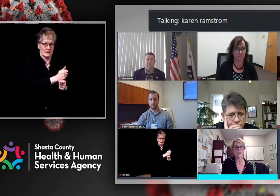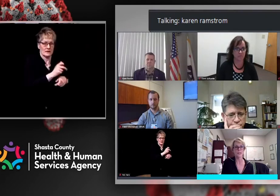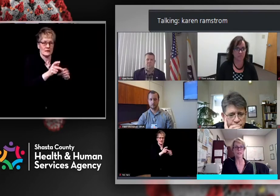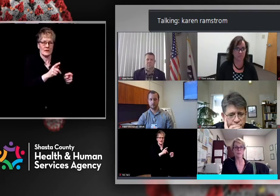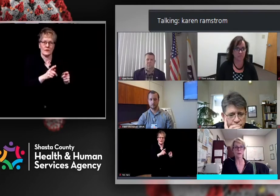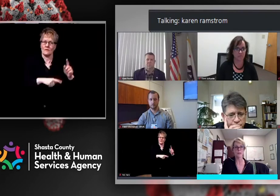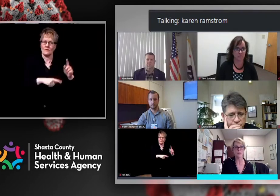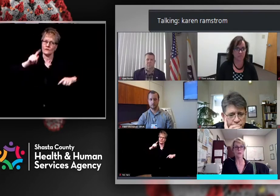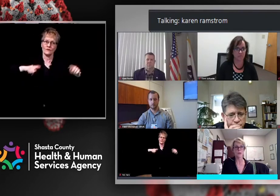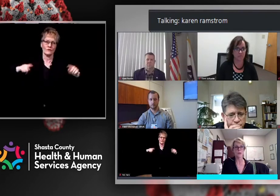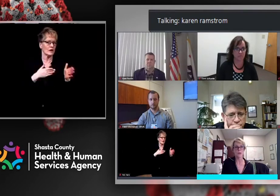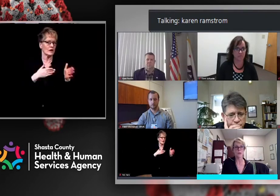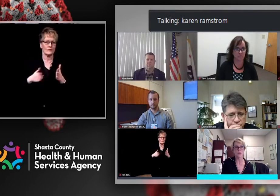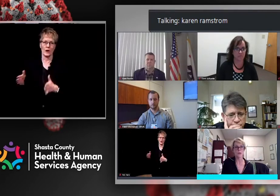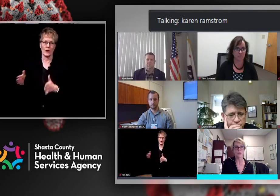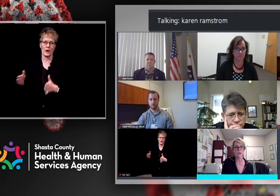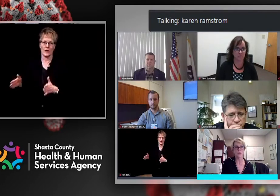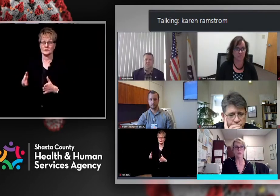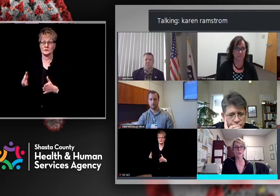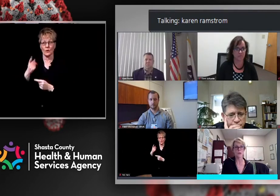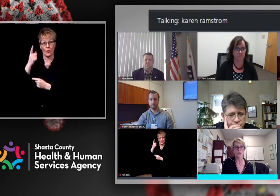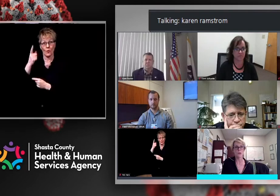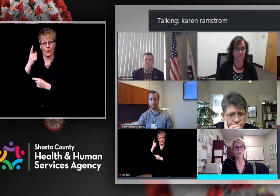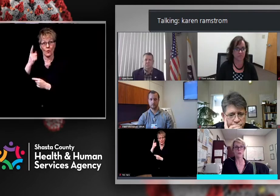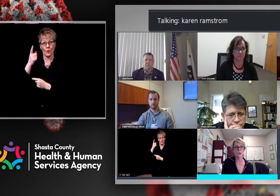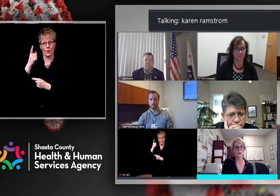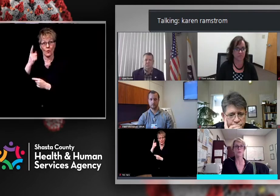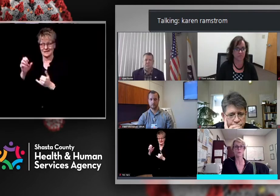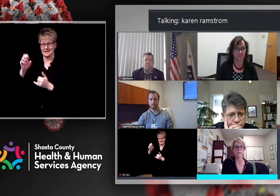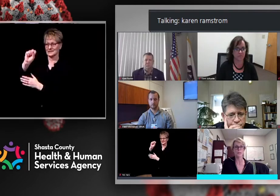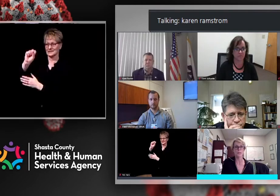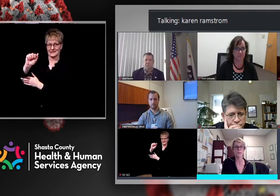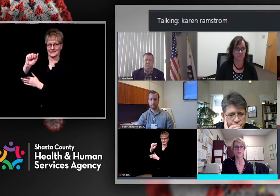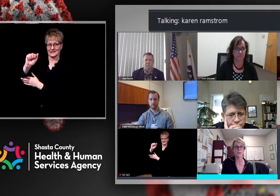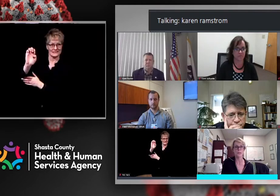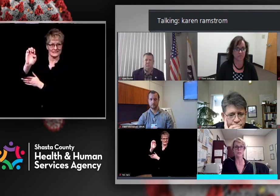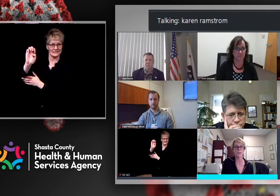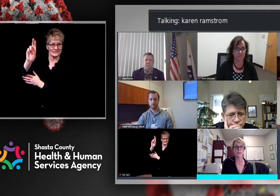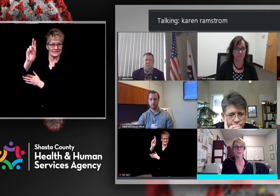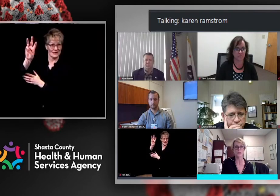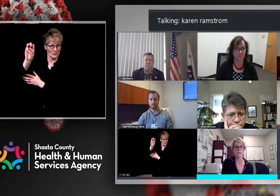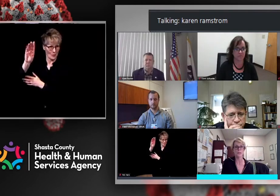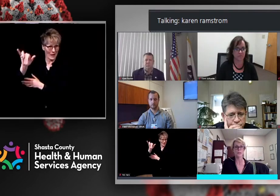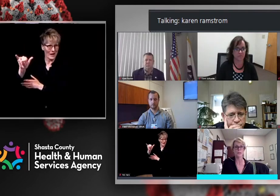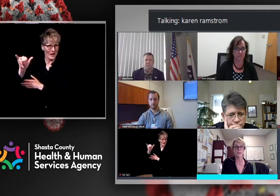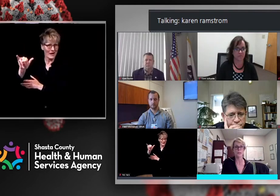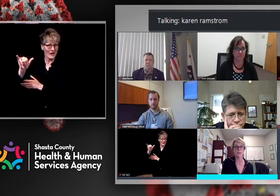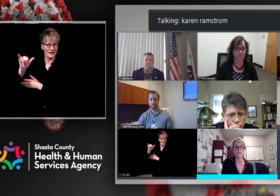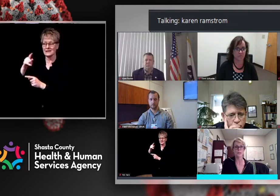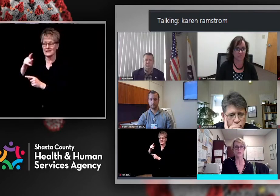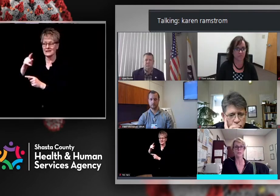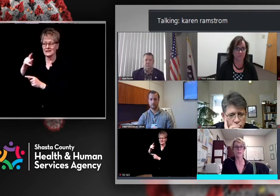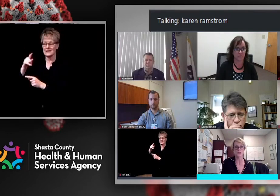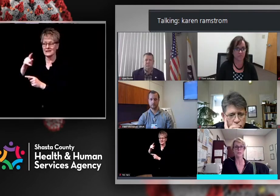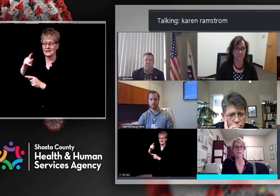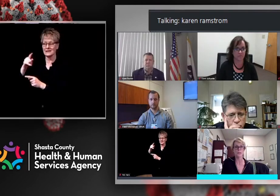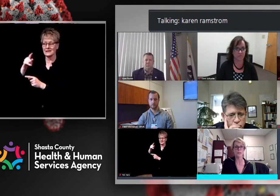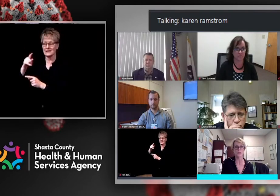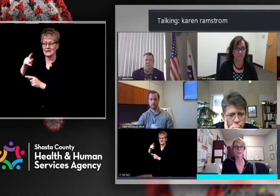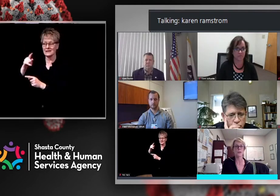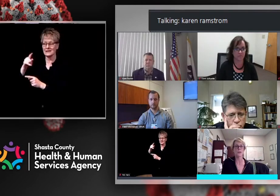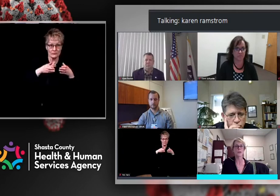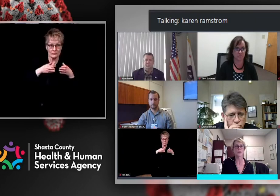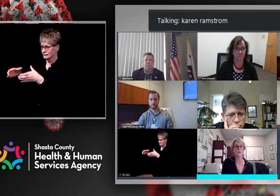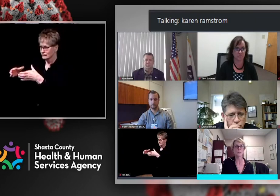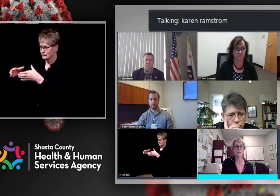this week is Safeway. So as of today, Safeway started vaccinating groups that we're sending to them. And so that's great. Our